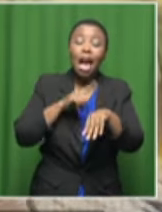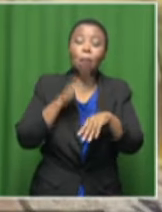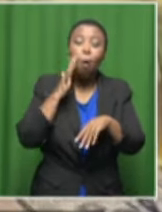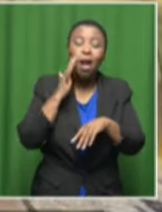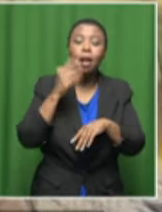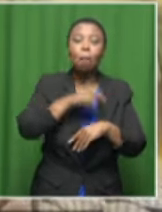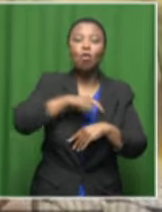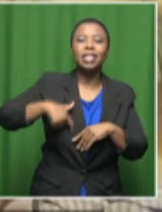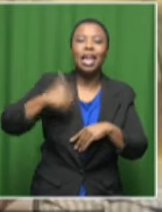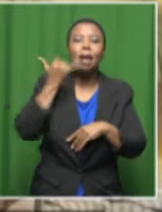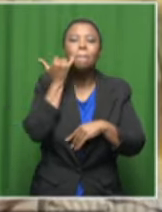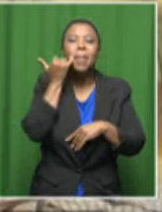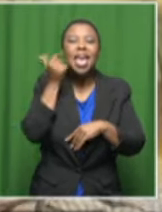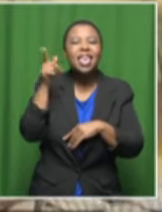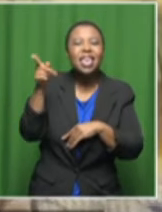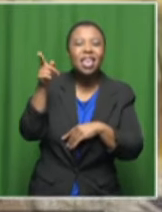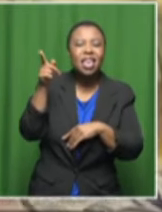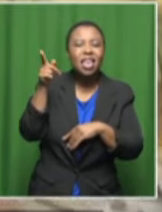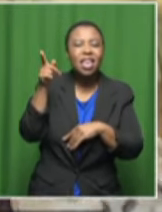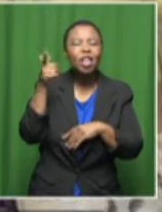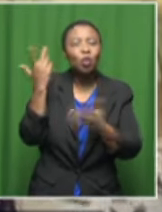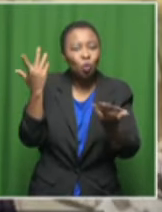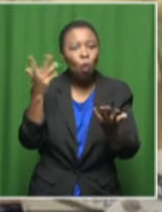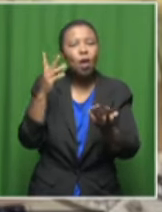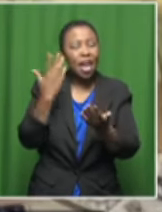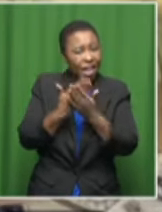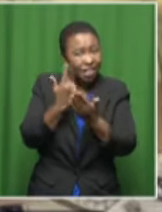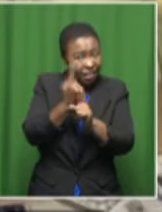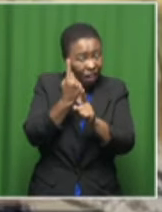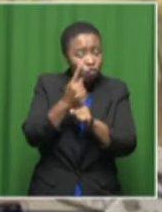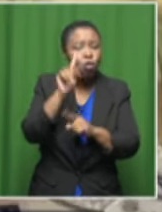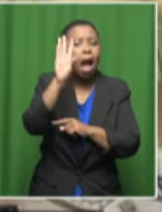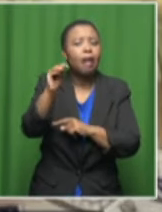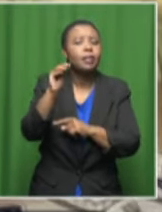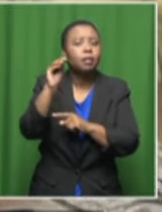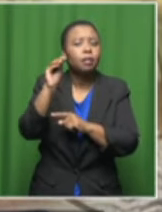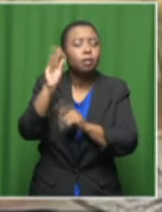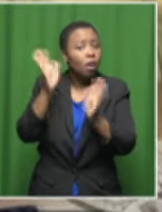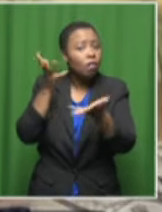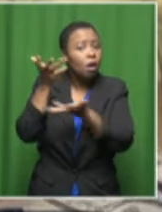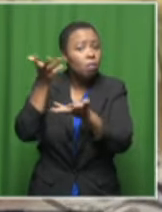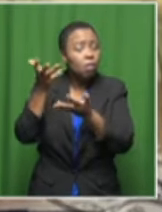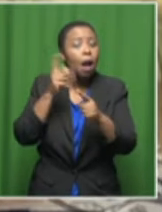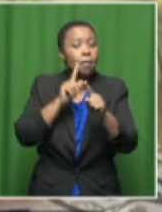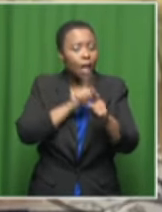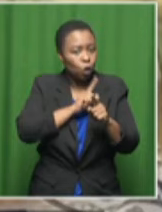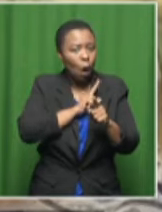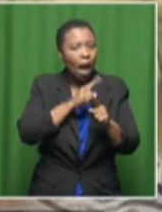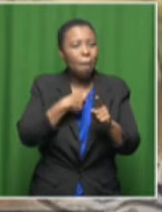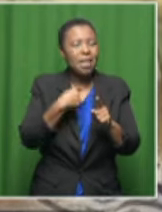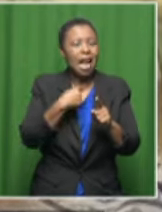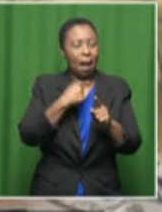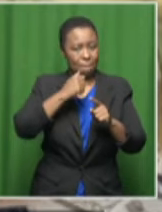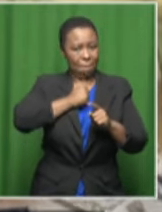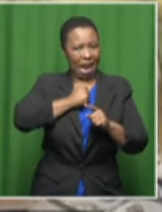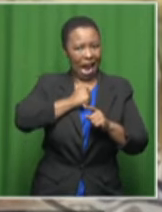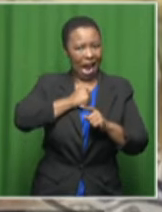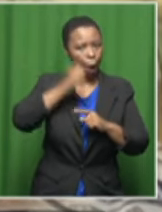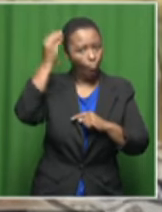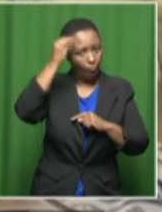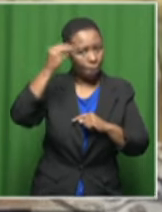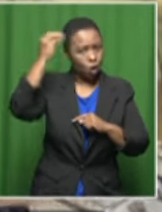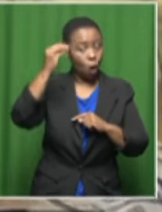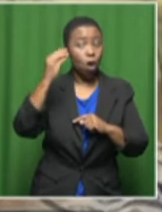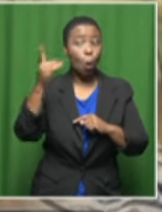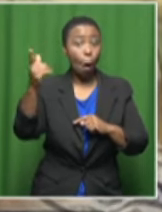And therefore, if this is so, and that is what I can indicate, I said in my opinion when I was